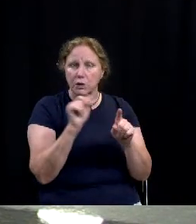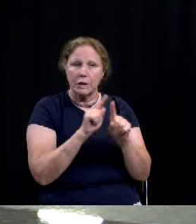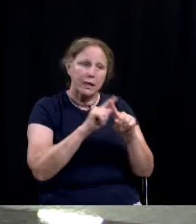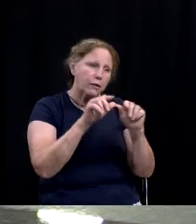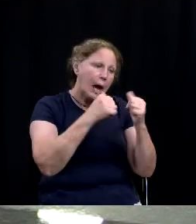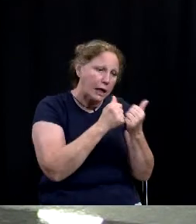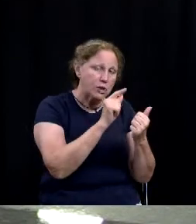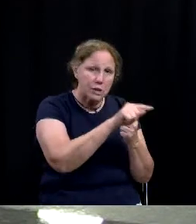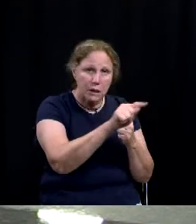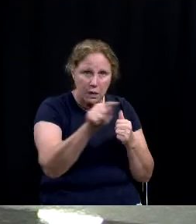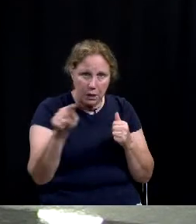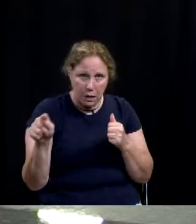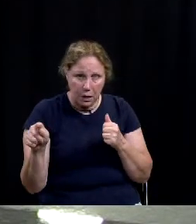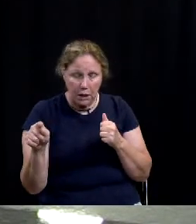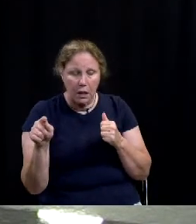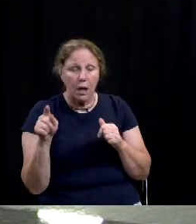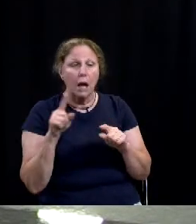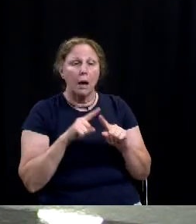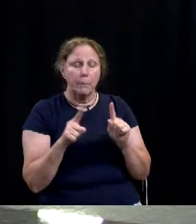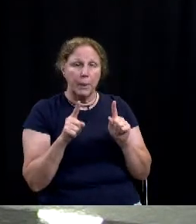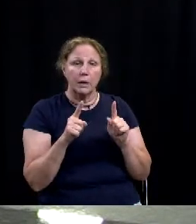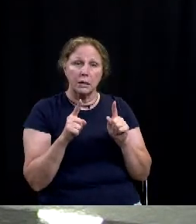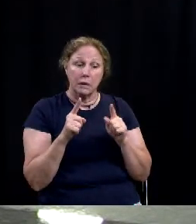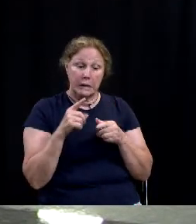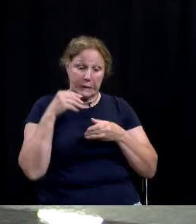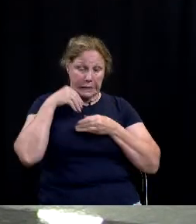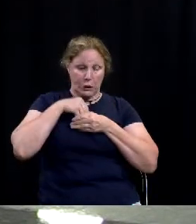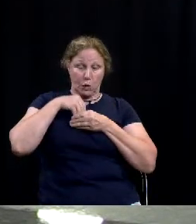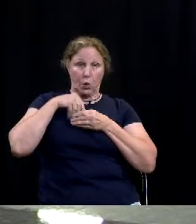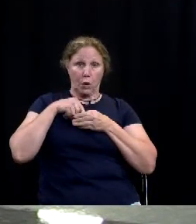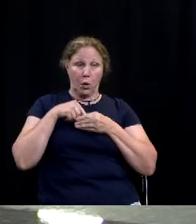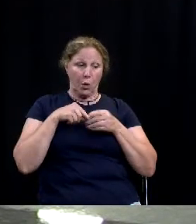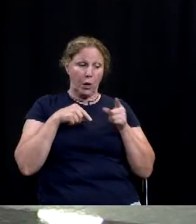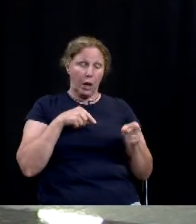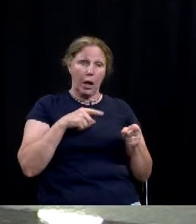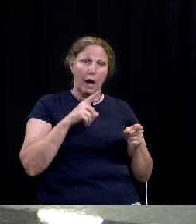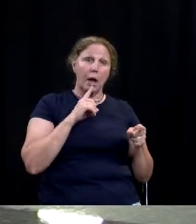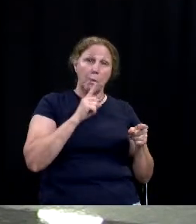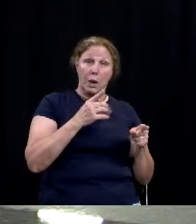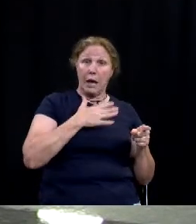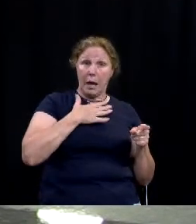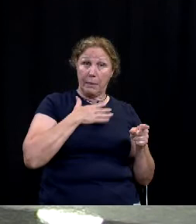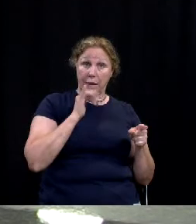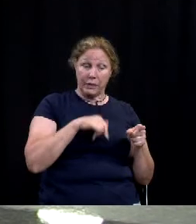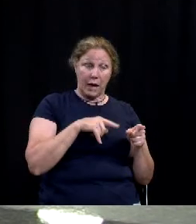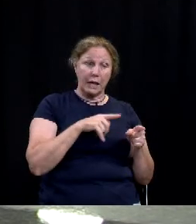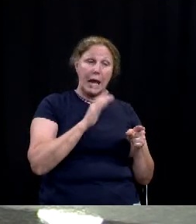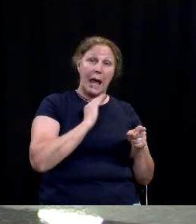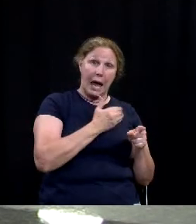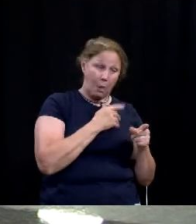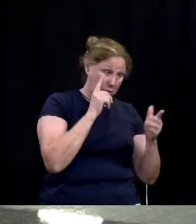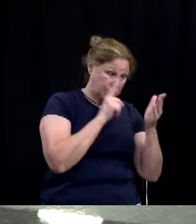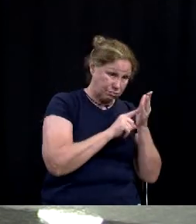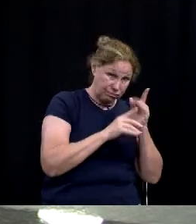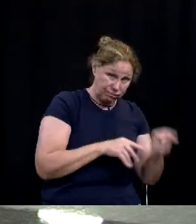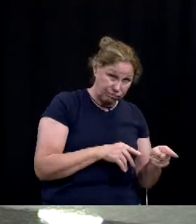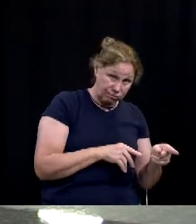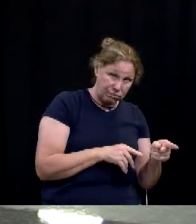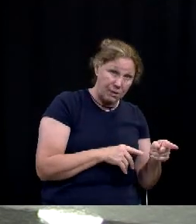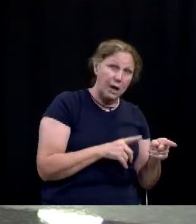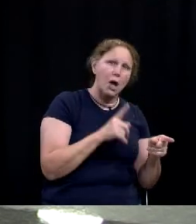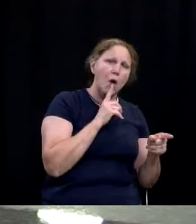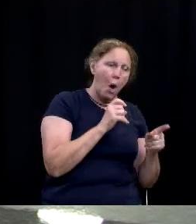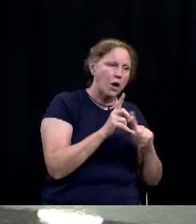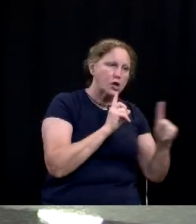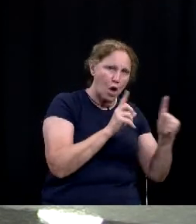agencies but internally the detectives what i'm real happy about is our detectives internally are communicating